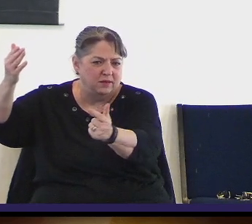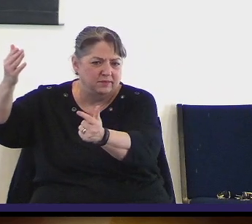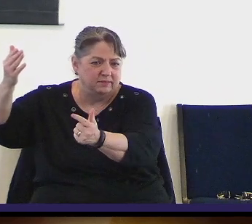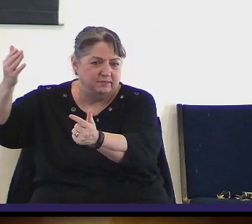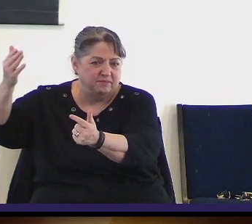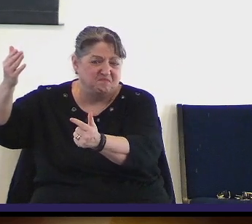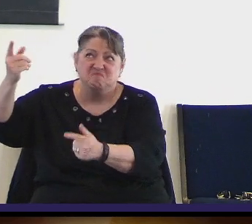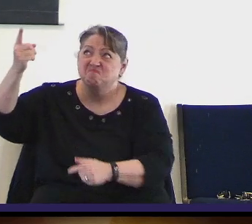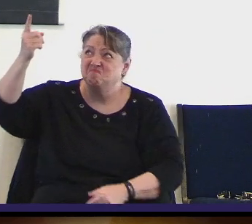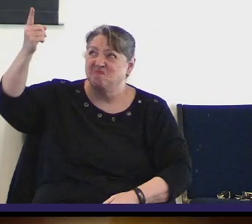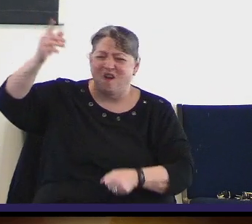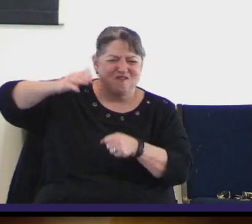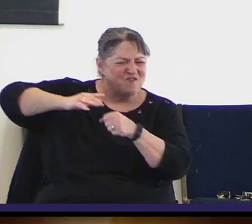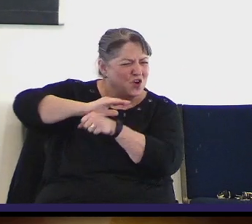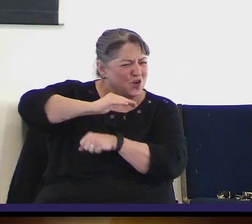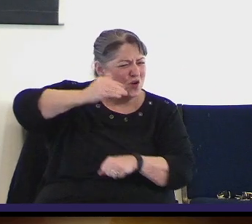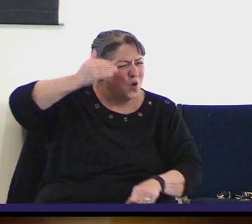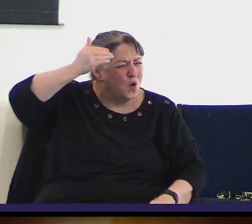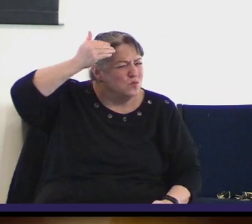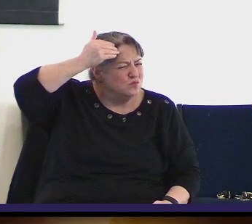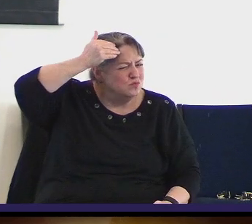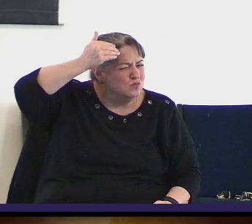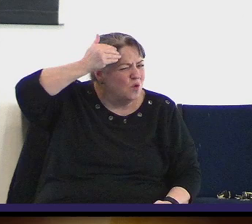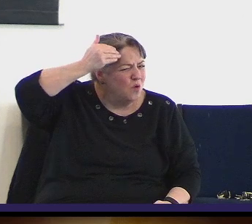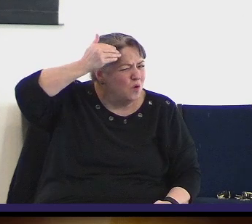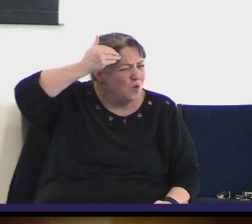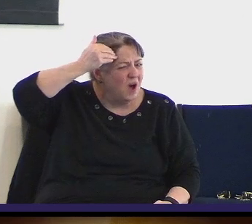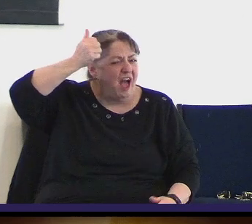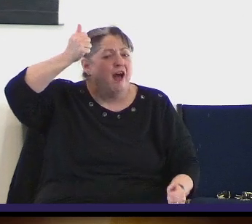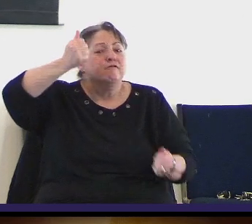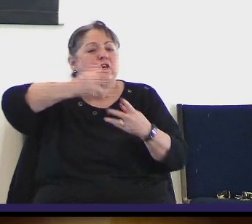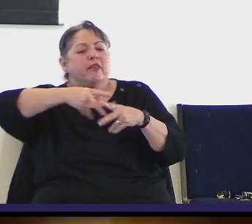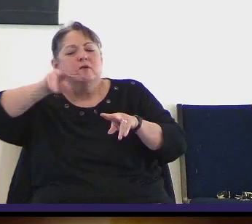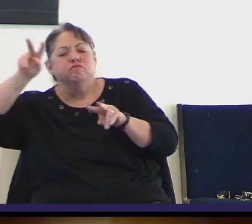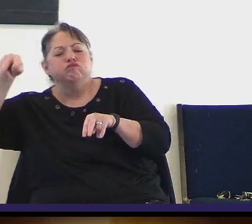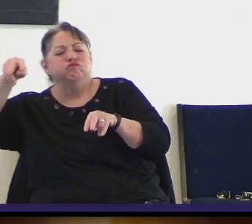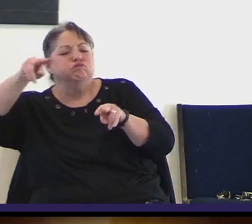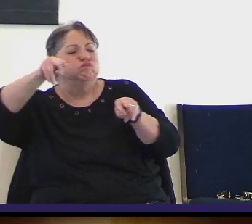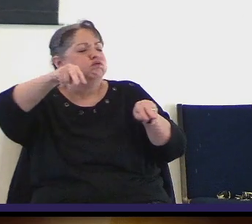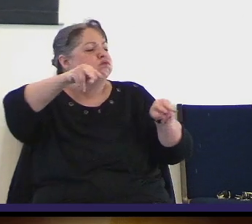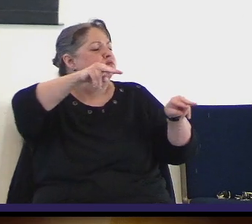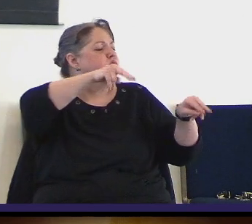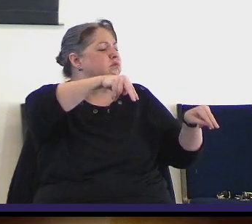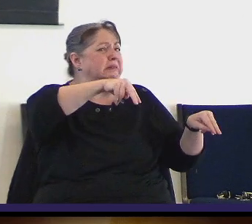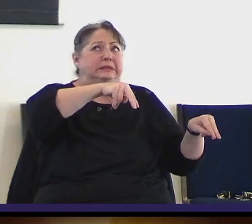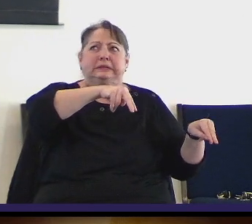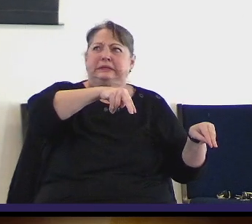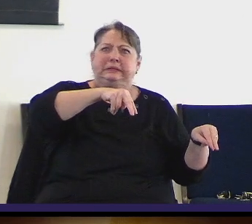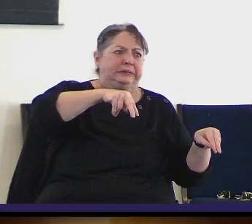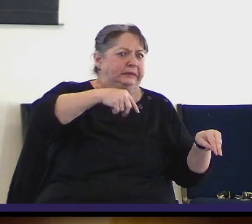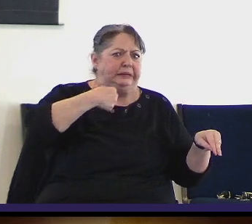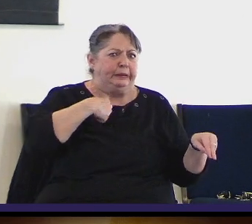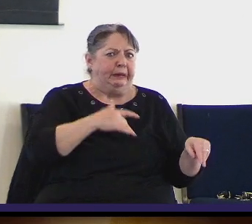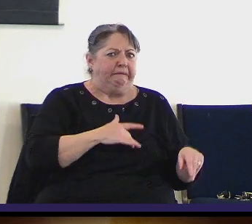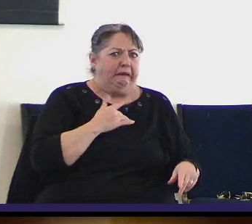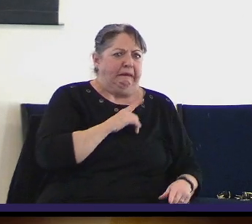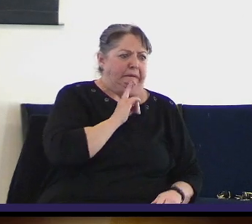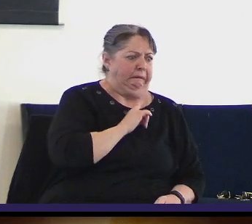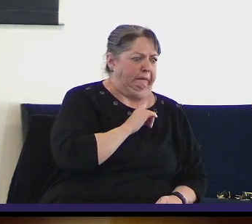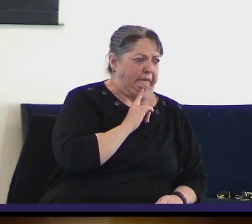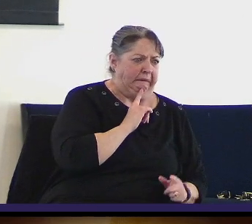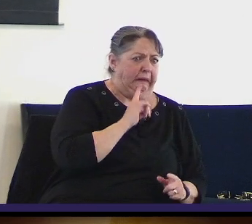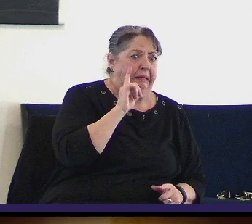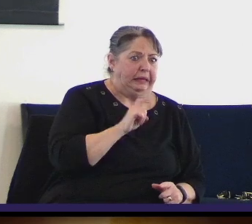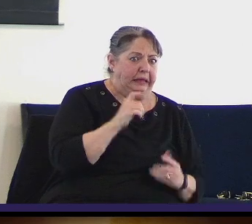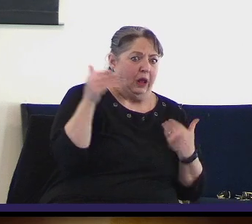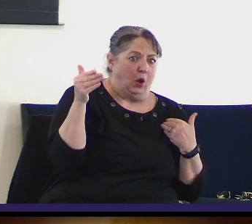He's totally aware. He is totally aware of what's going on in our world. And so, how do we get close to God in order to know what it is that we're